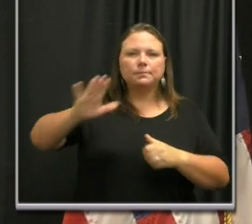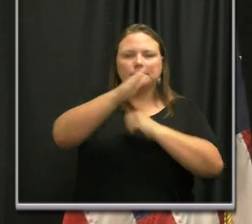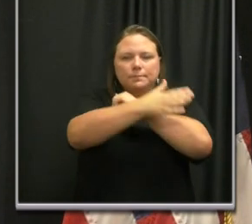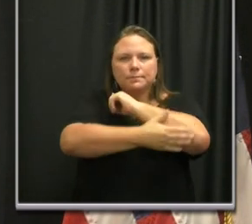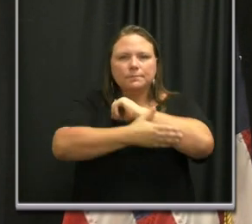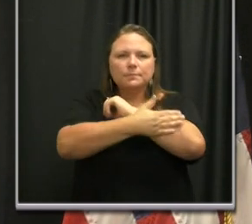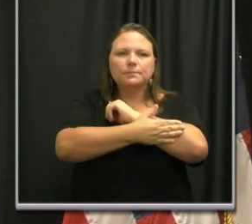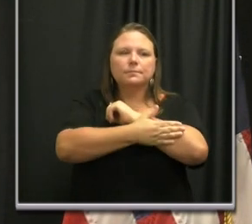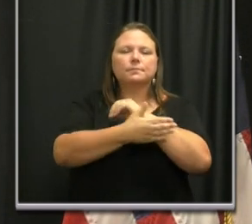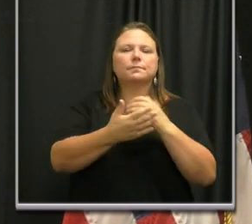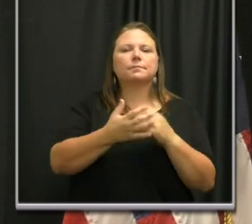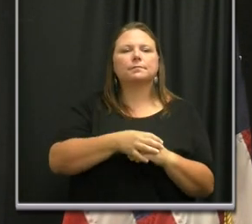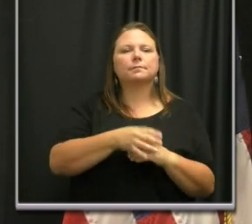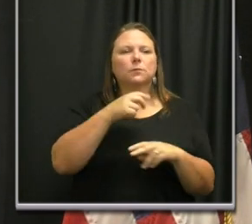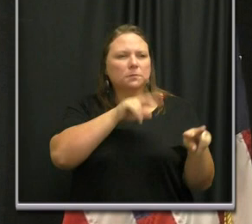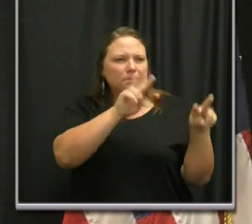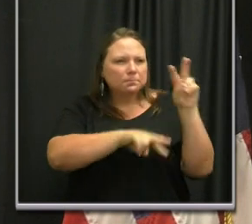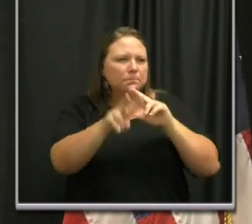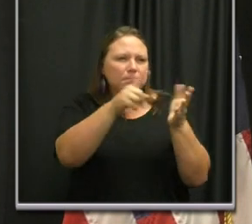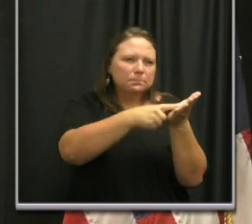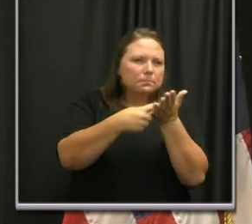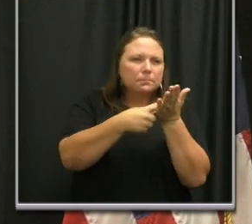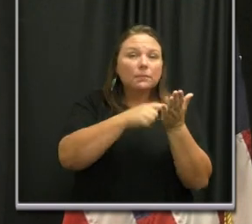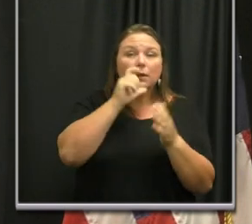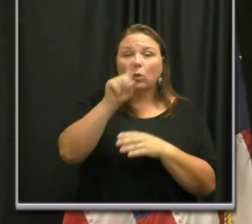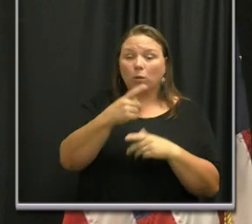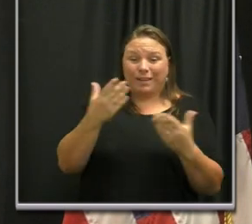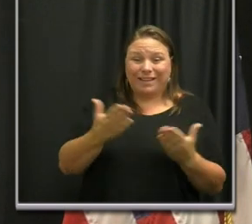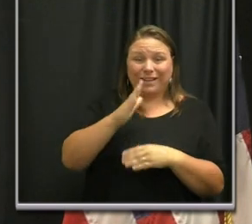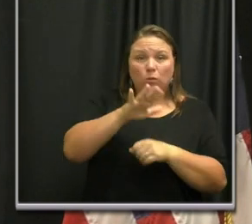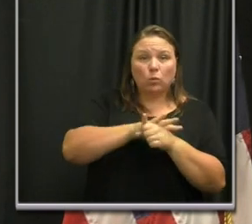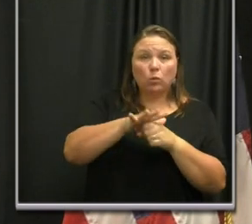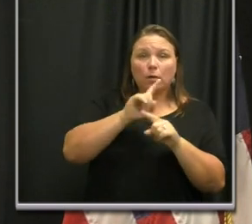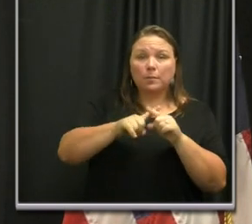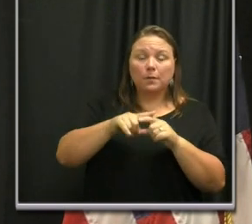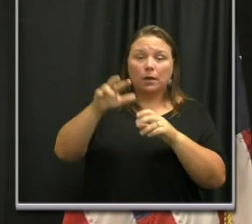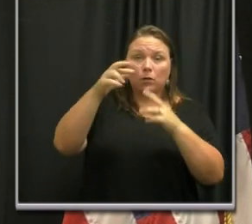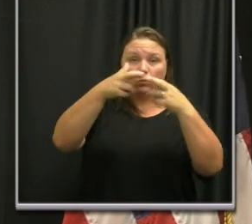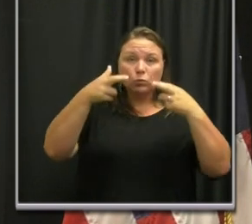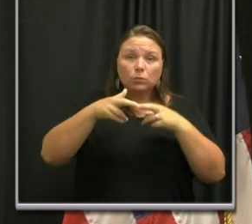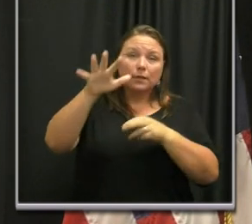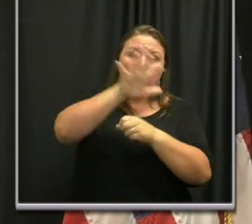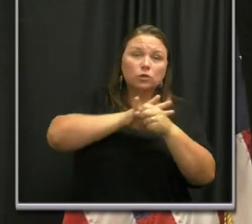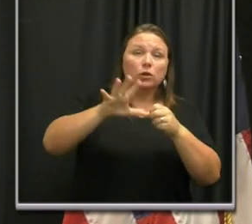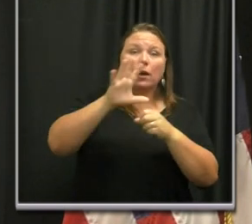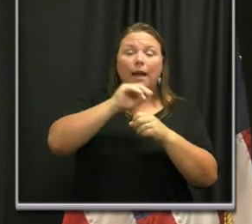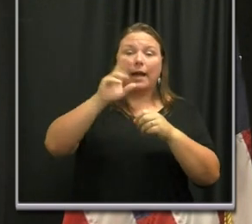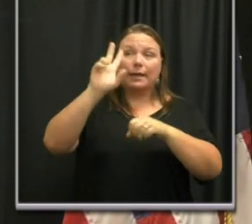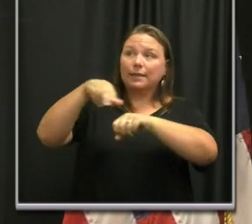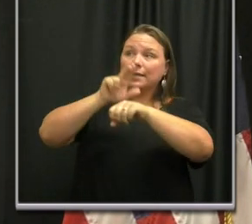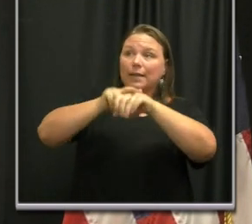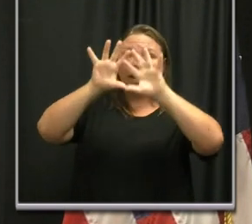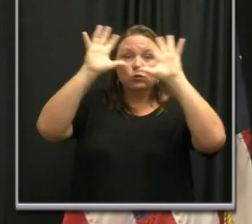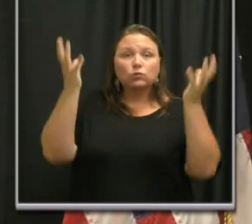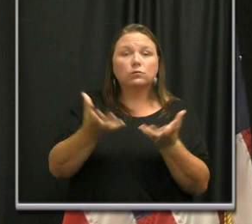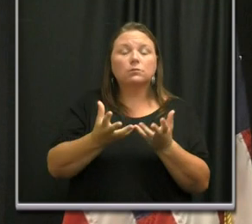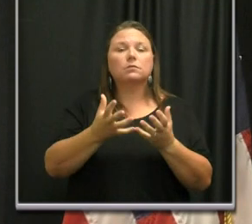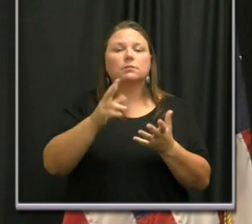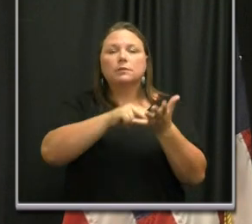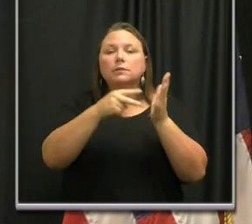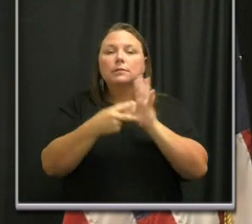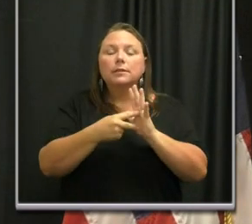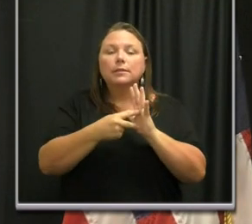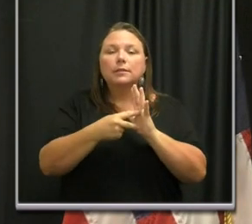Those get looked at and discussed not only here locally, but regionally as well as nationally. And ultimately